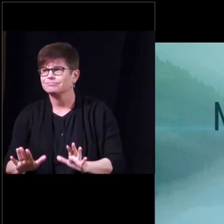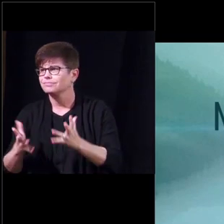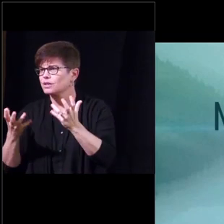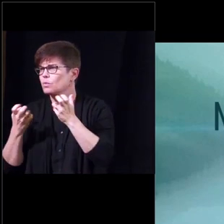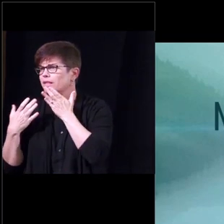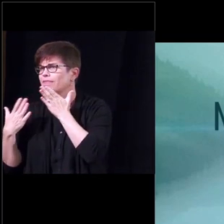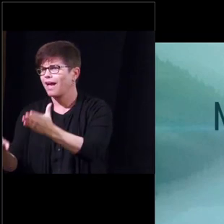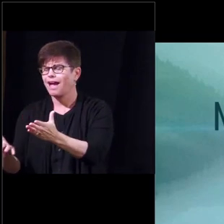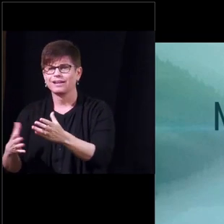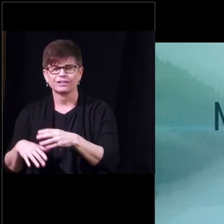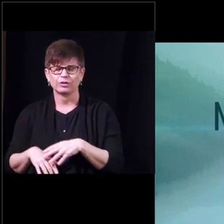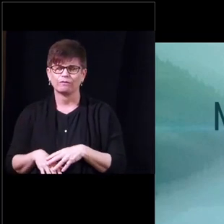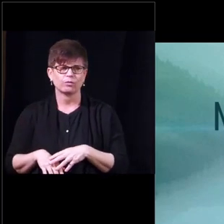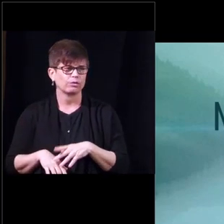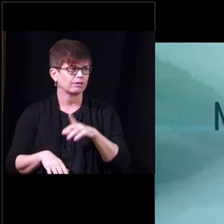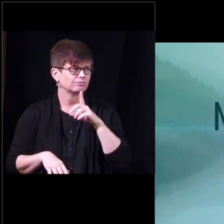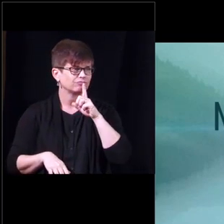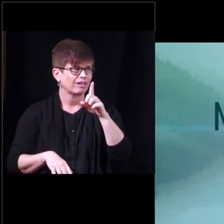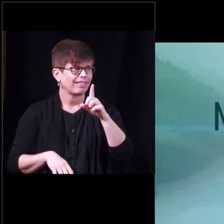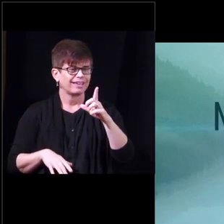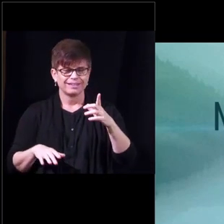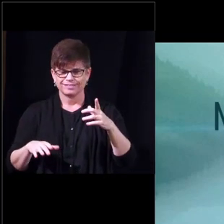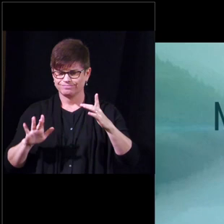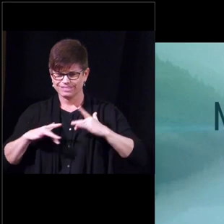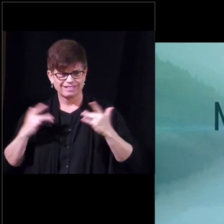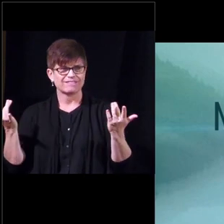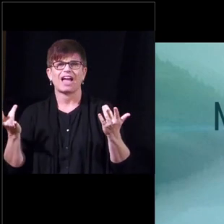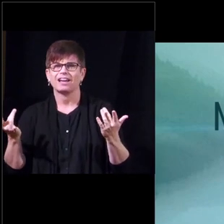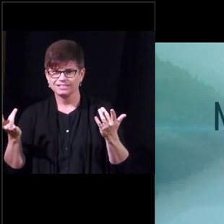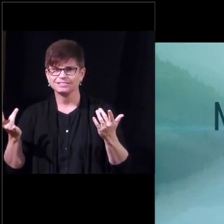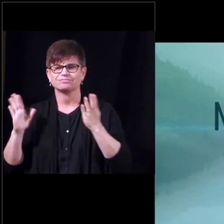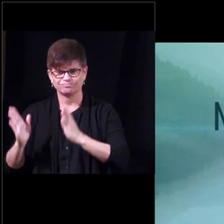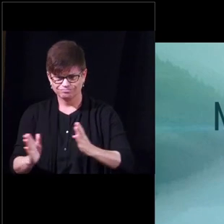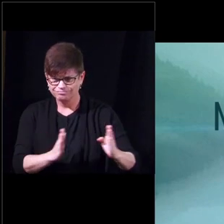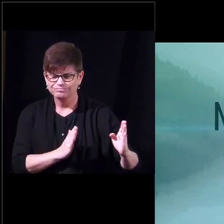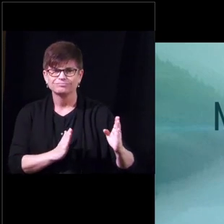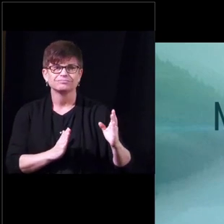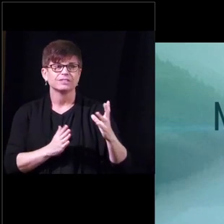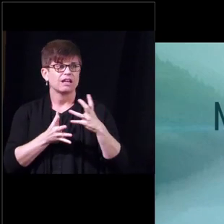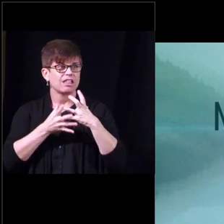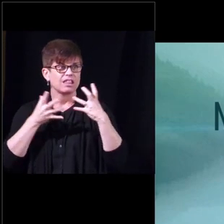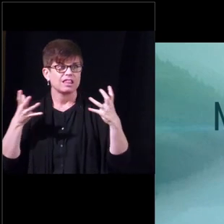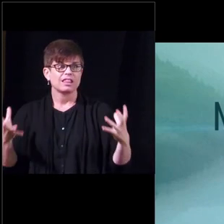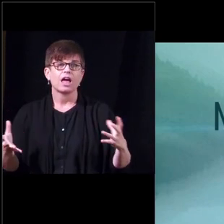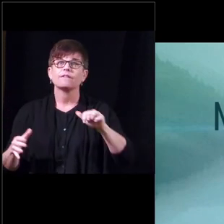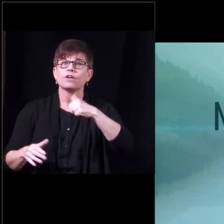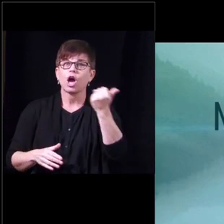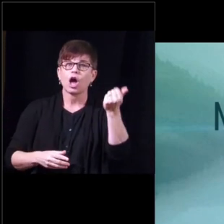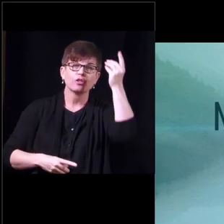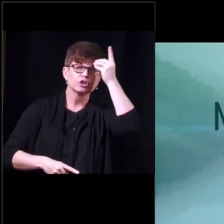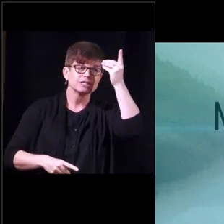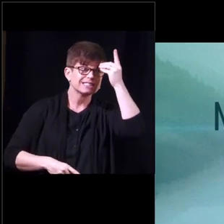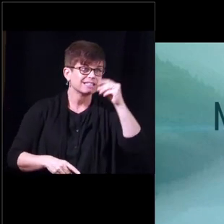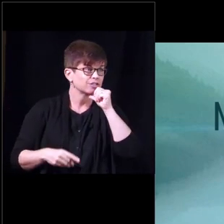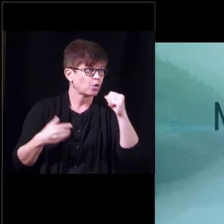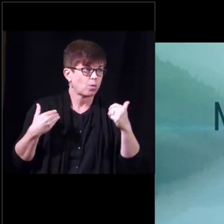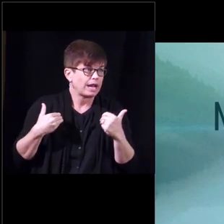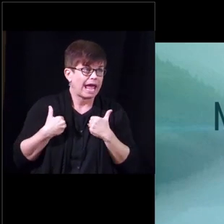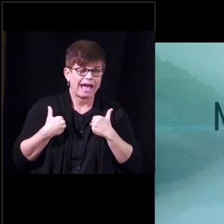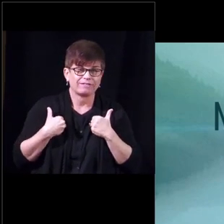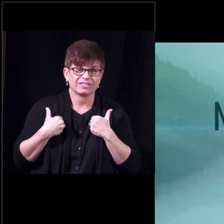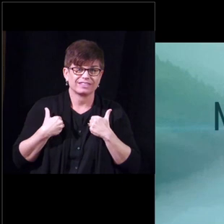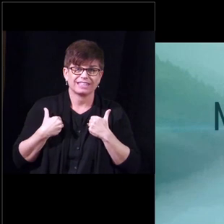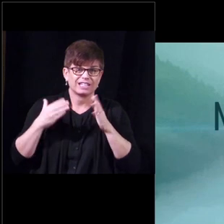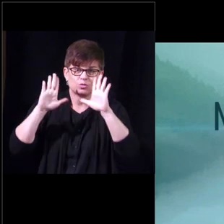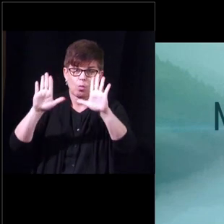thank you for putting together these uh these events because uh there's a lot of other diseases out there that don't have uh the